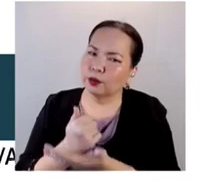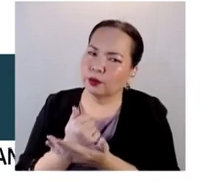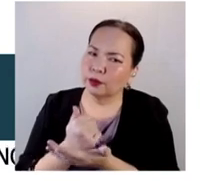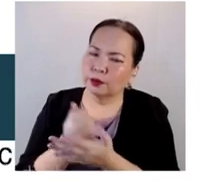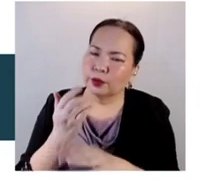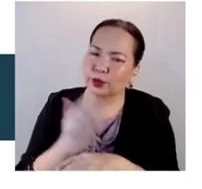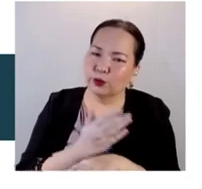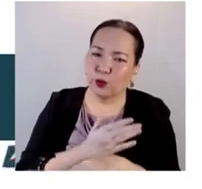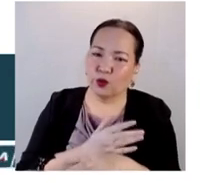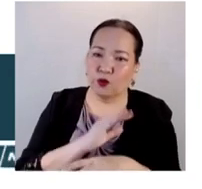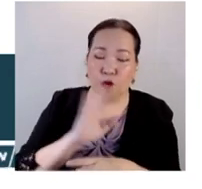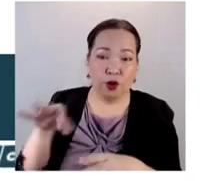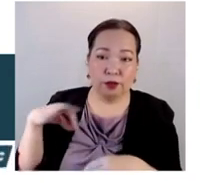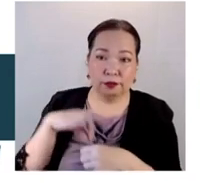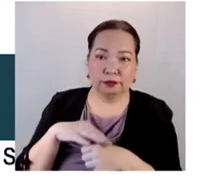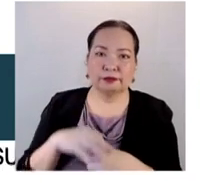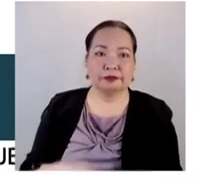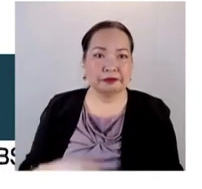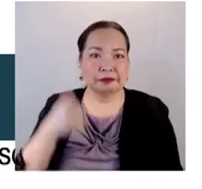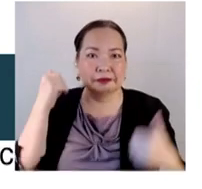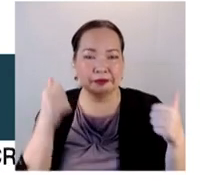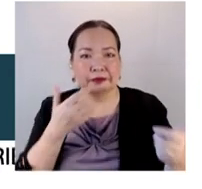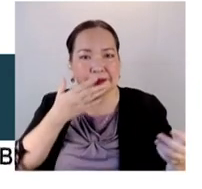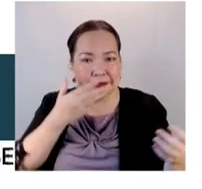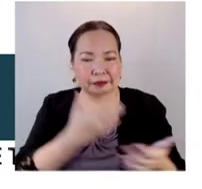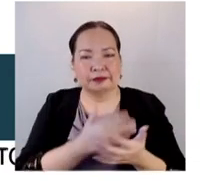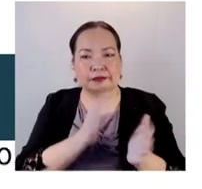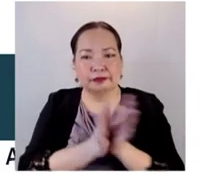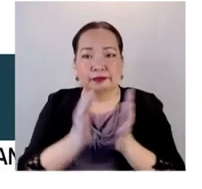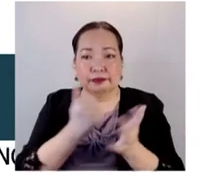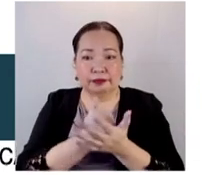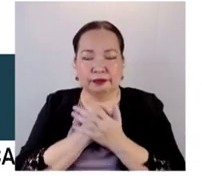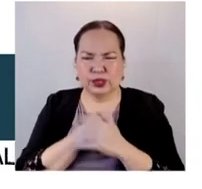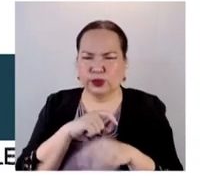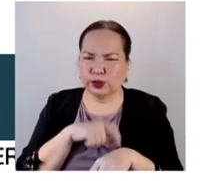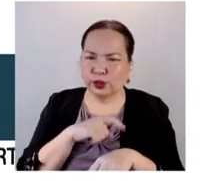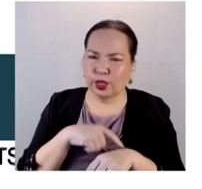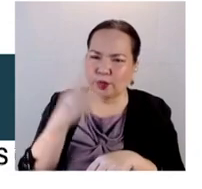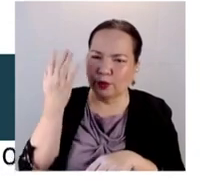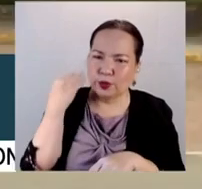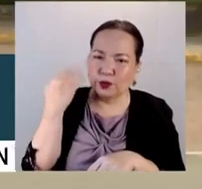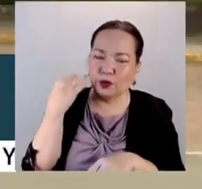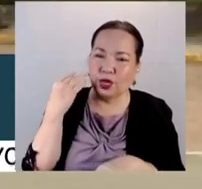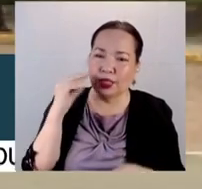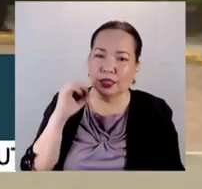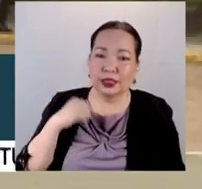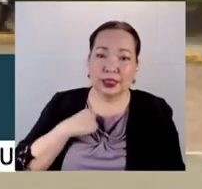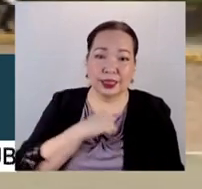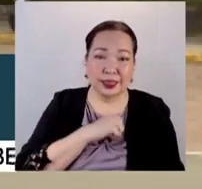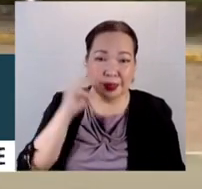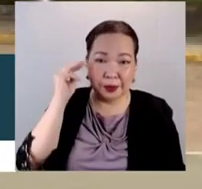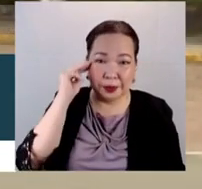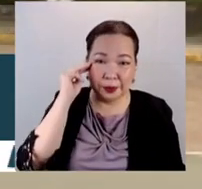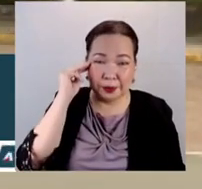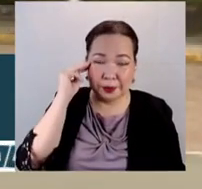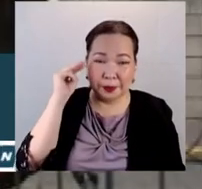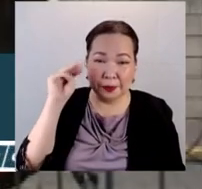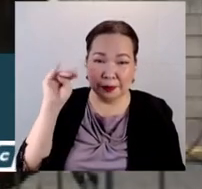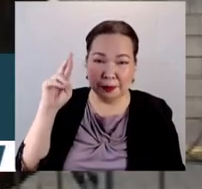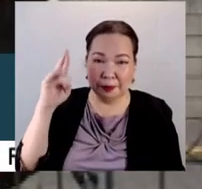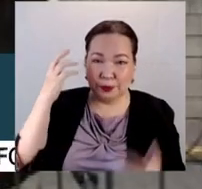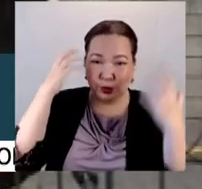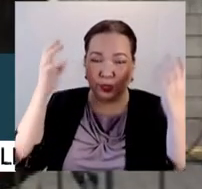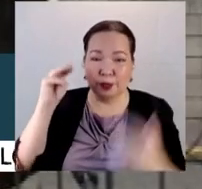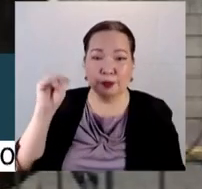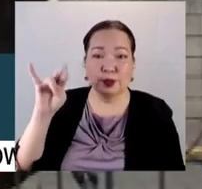Definitely, ma it's a great help. During the time of former Senator Miriam Defensor Santiago, she already proposed